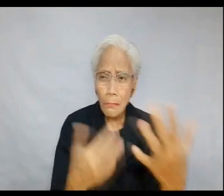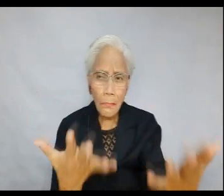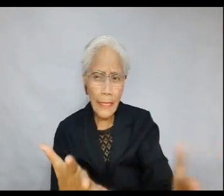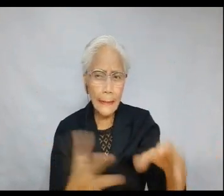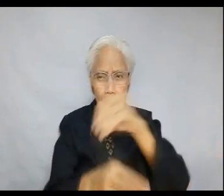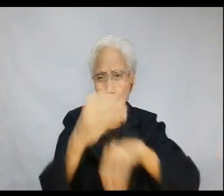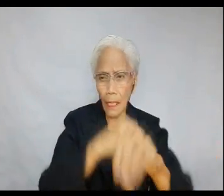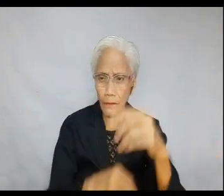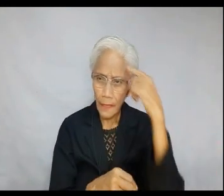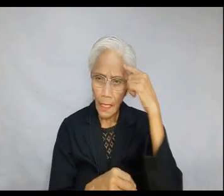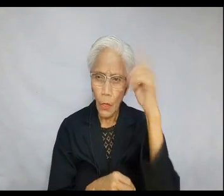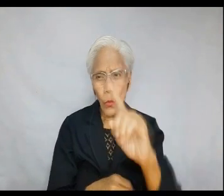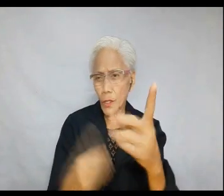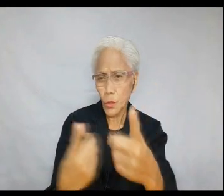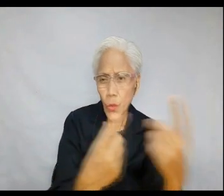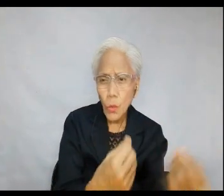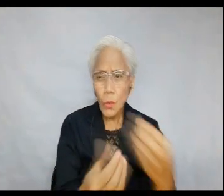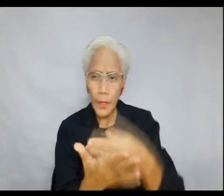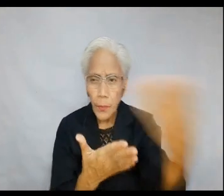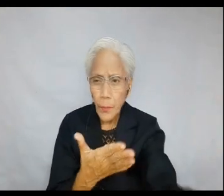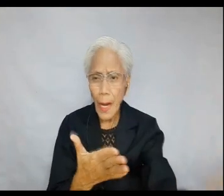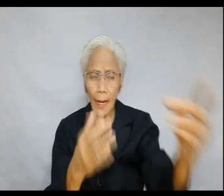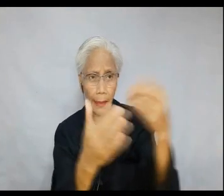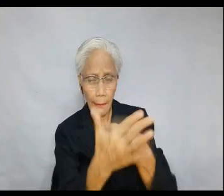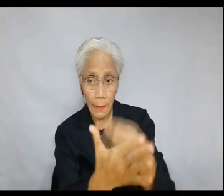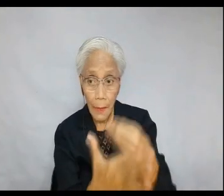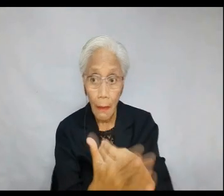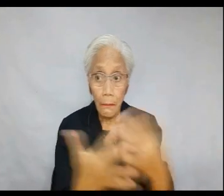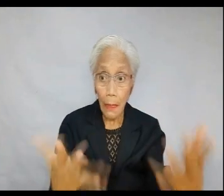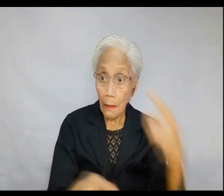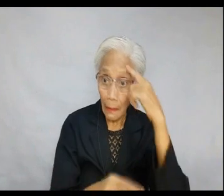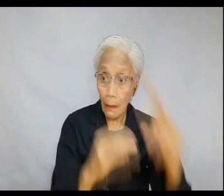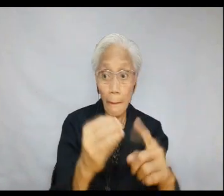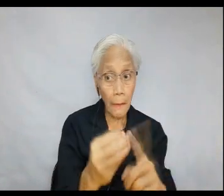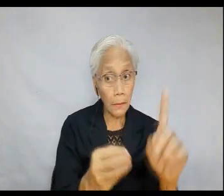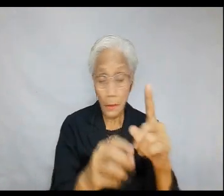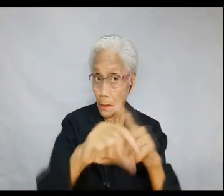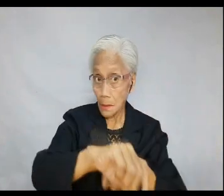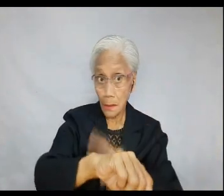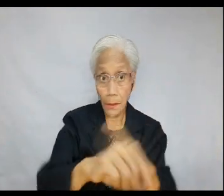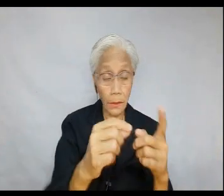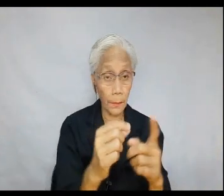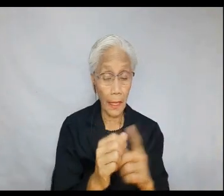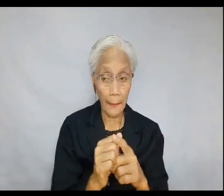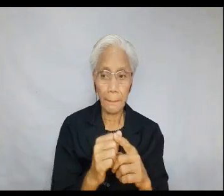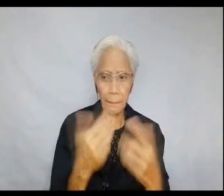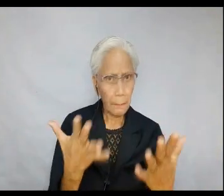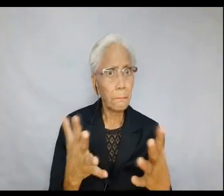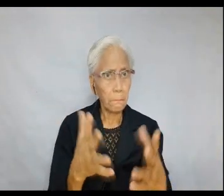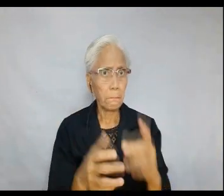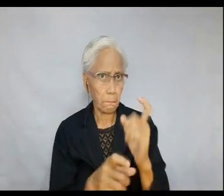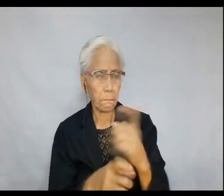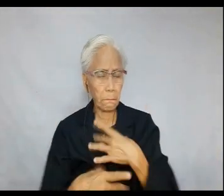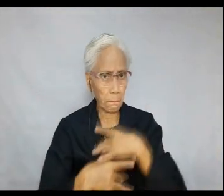Author John Maxwell says that instead of thinking what you do, and what you buy, in terms of money, think about them in terms of